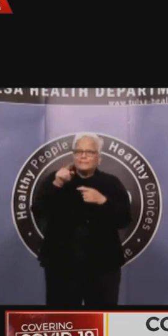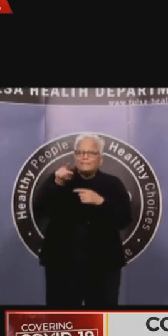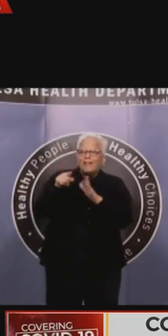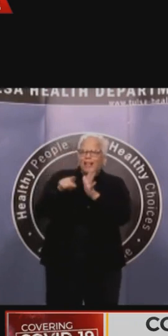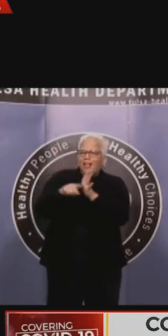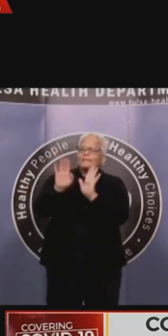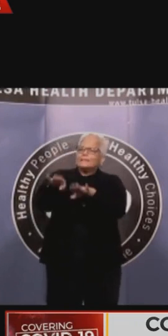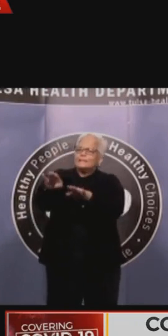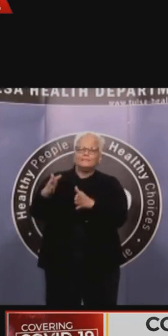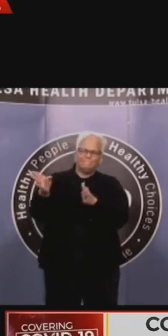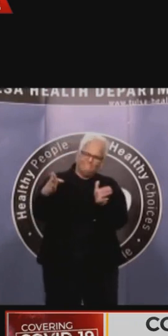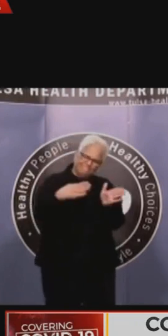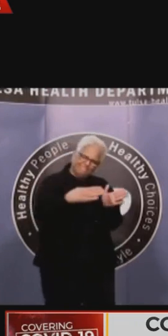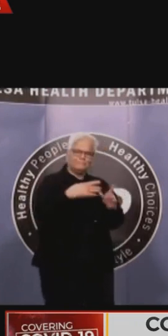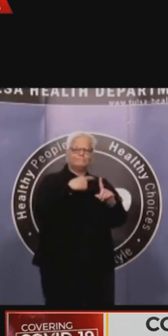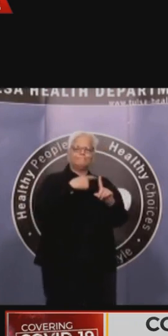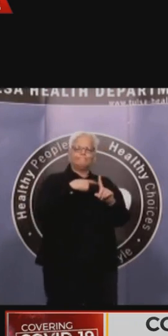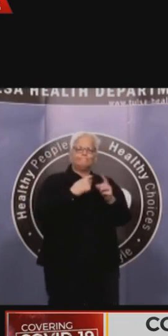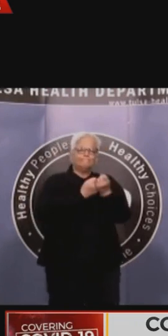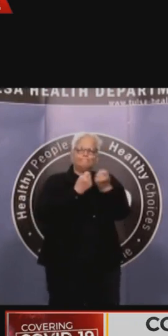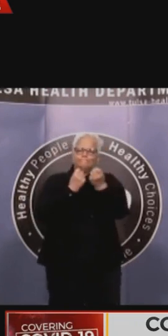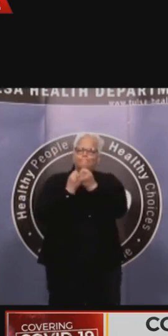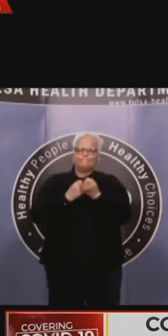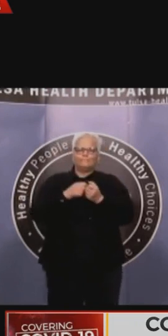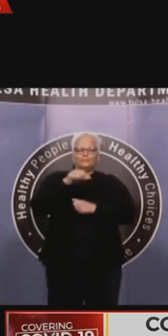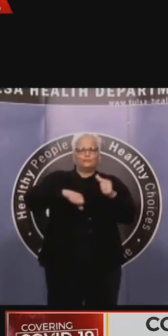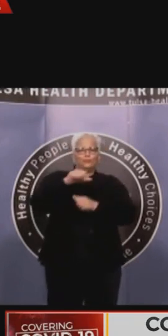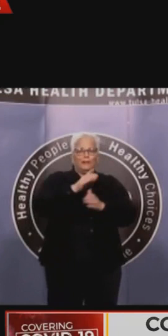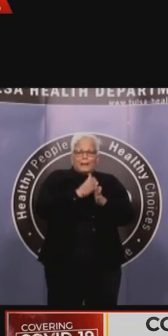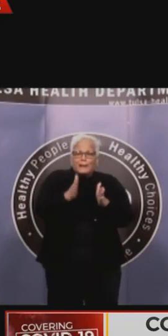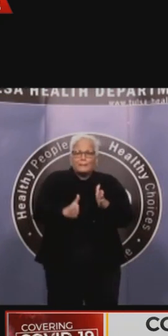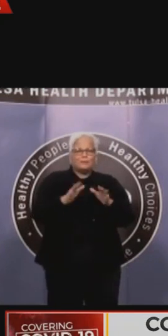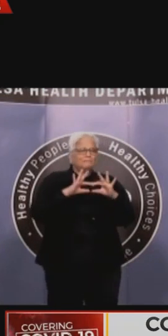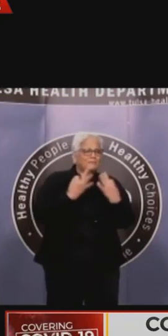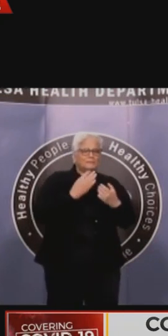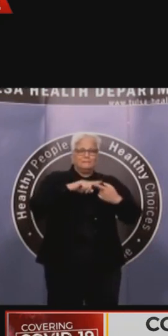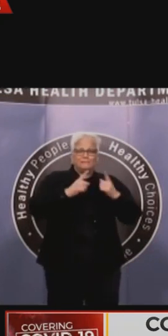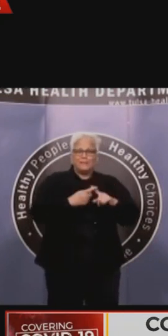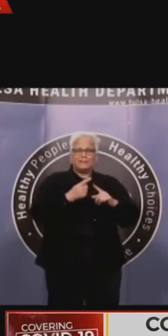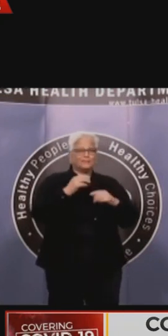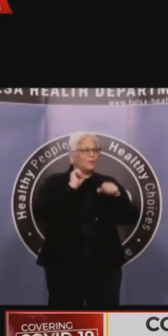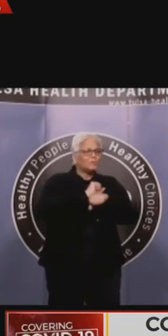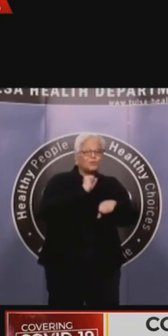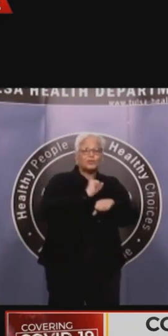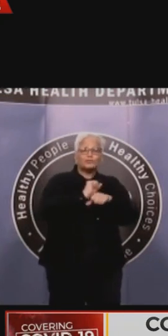beings in this effort to save our fellow people, our fellow citizens,